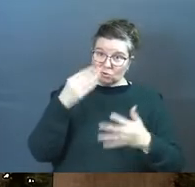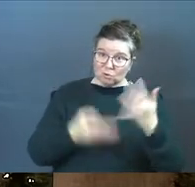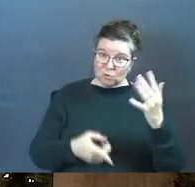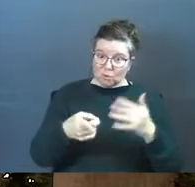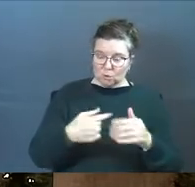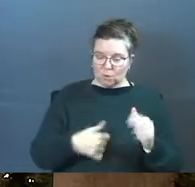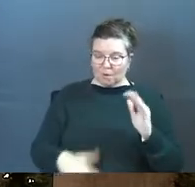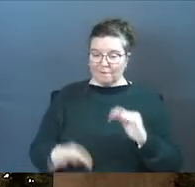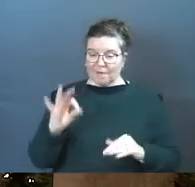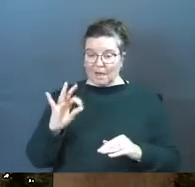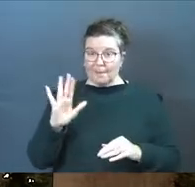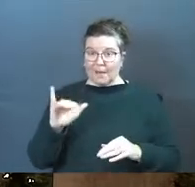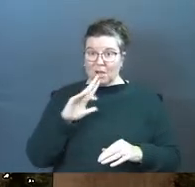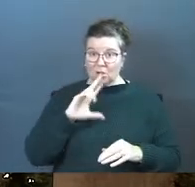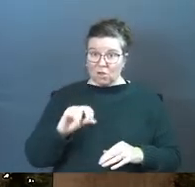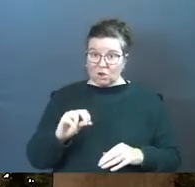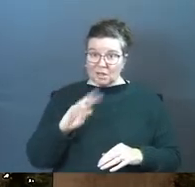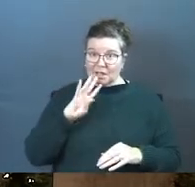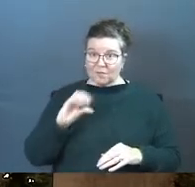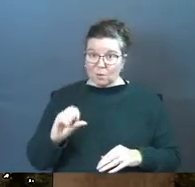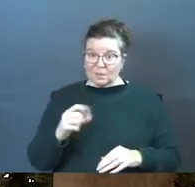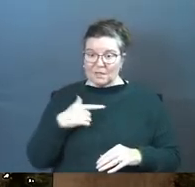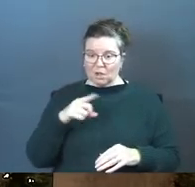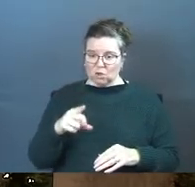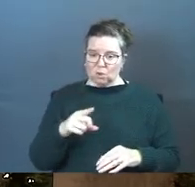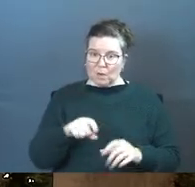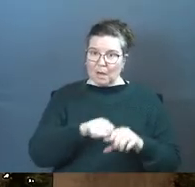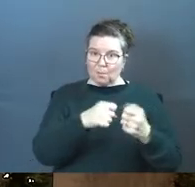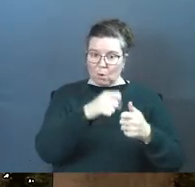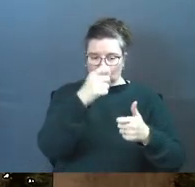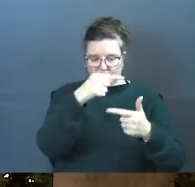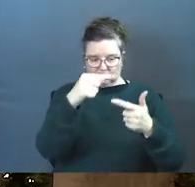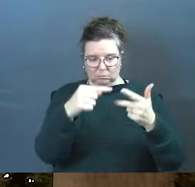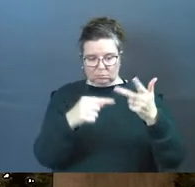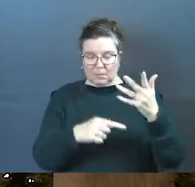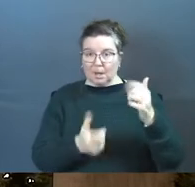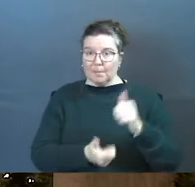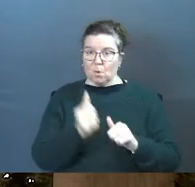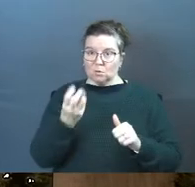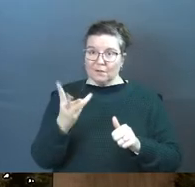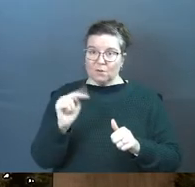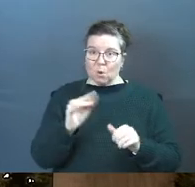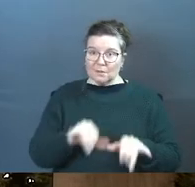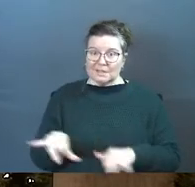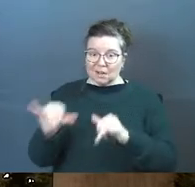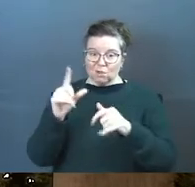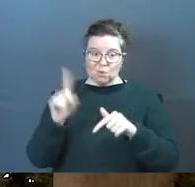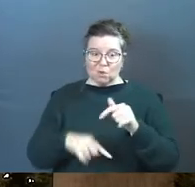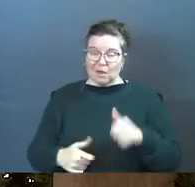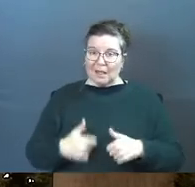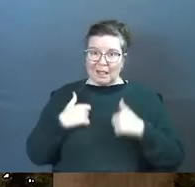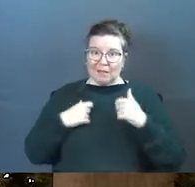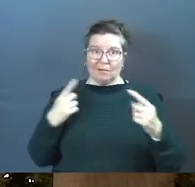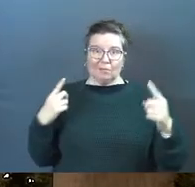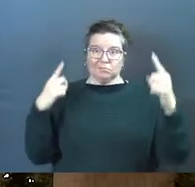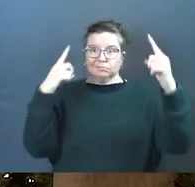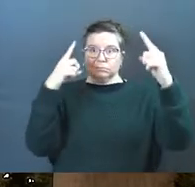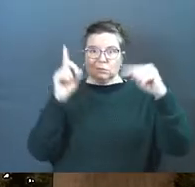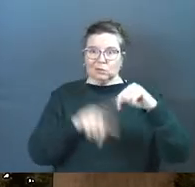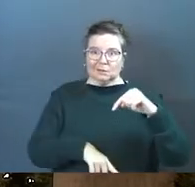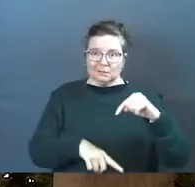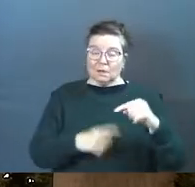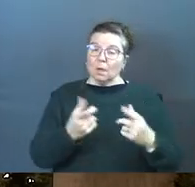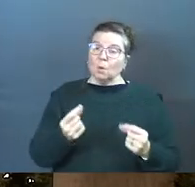what you found out by your 30s and 40s is that you had broken most of your own standards. You couldn't live up to them anymore.